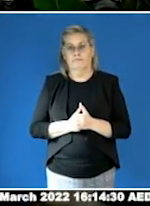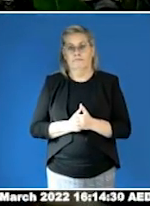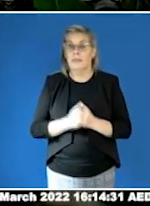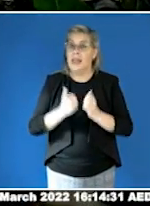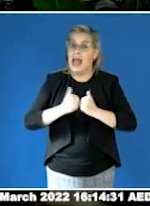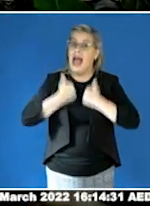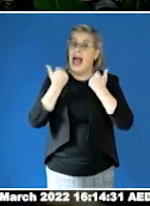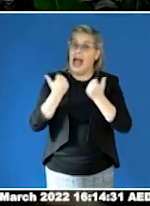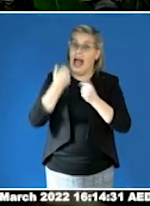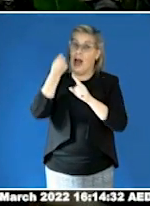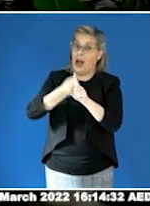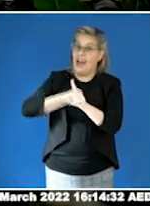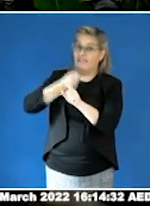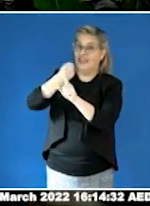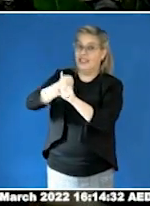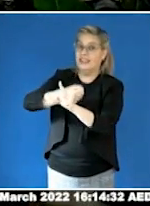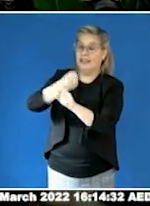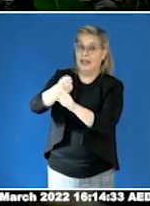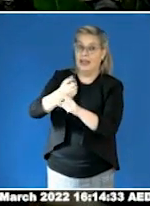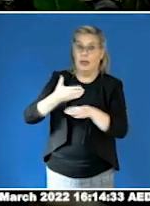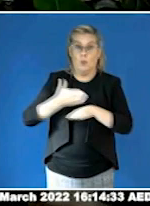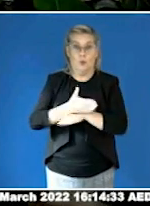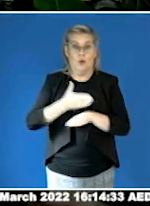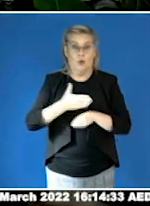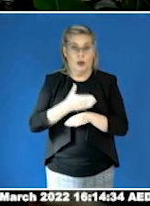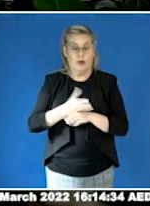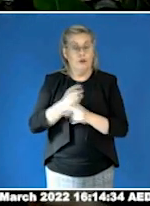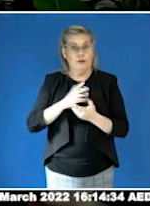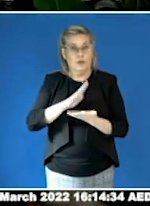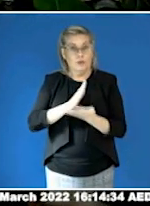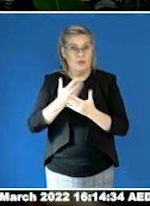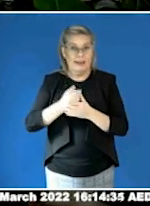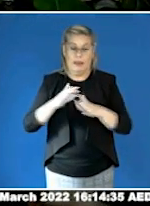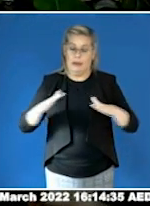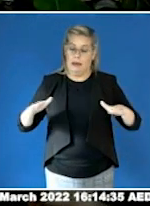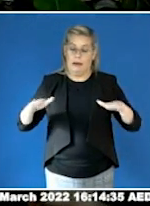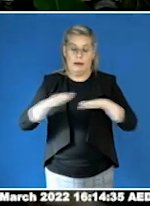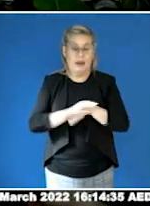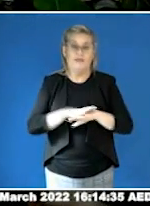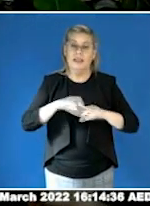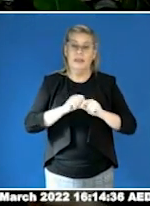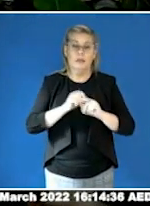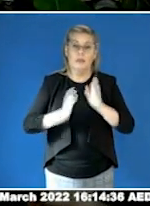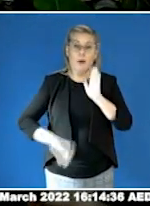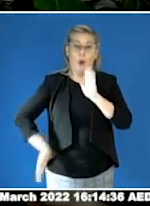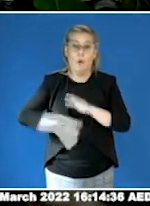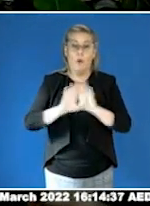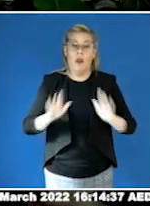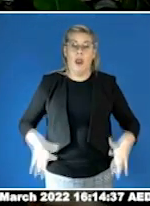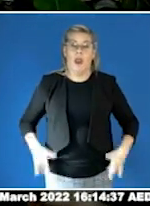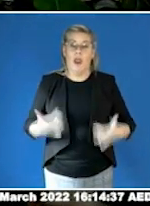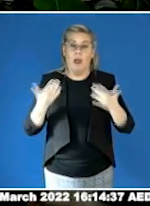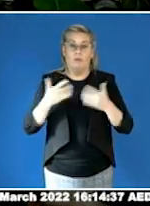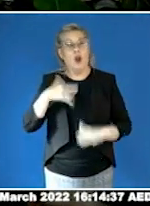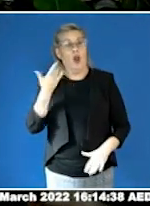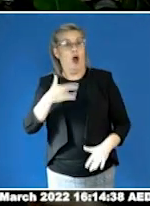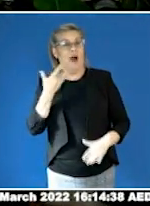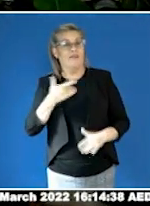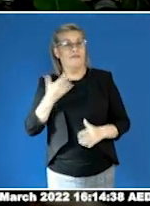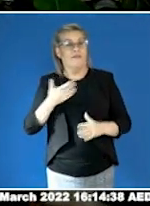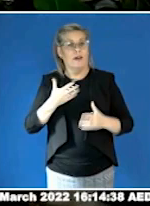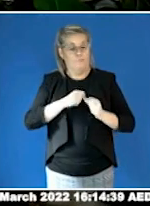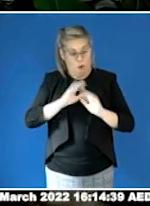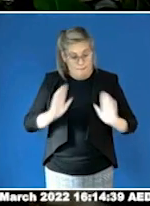covers the lifespan of our community. And as we dig deeper, it is getting more and more evident that